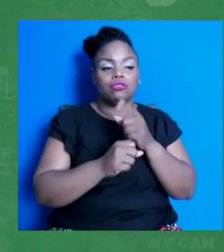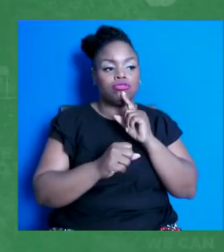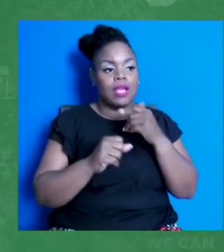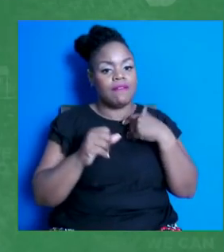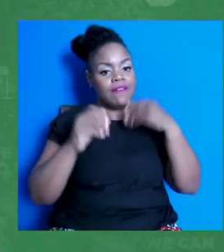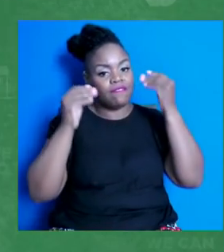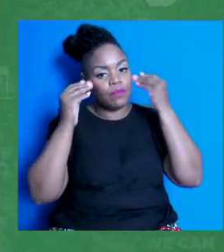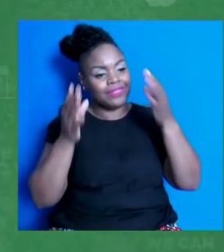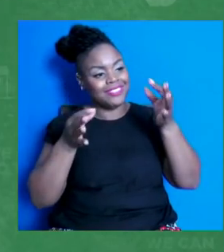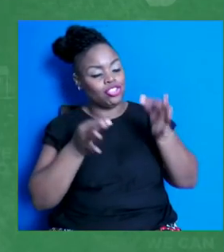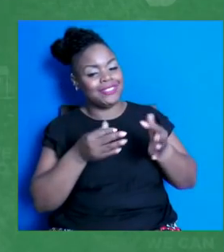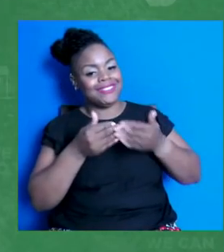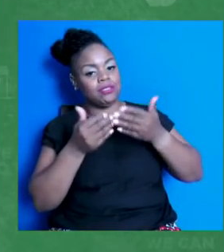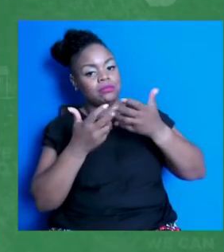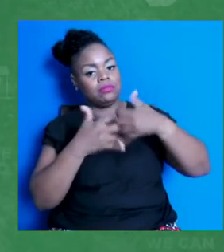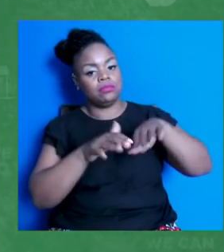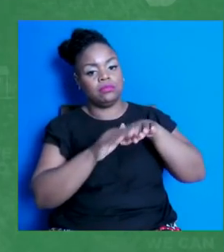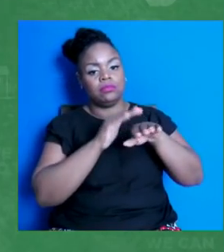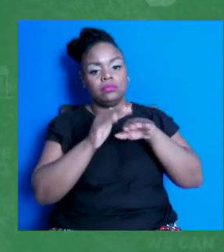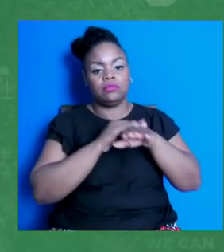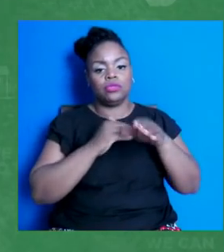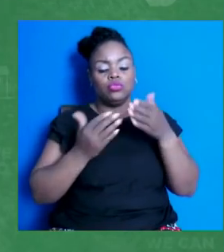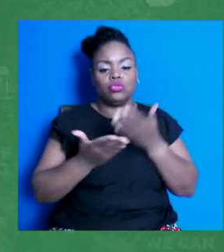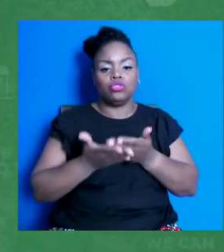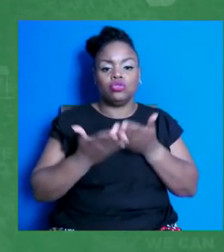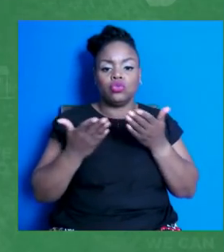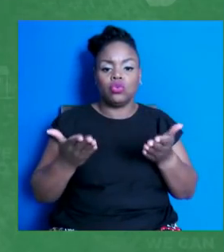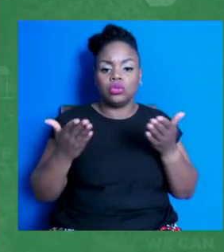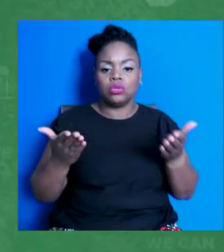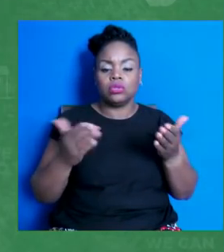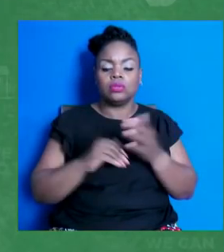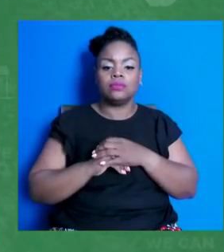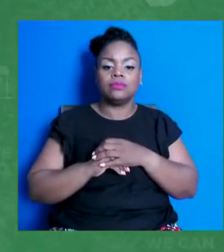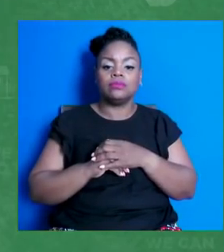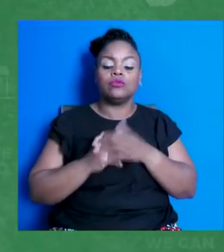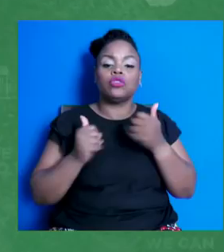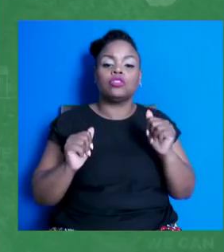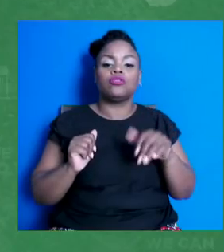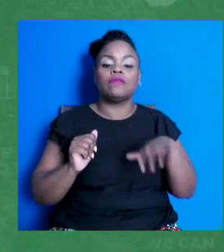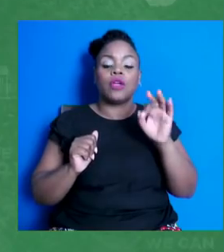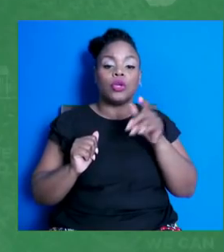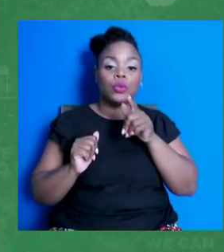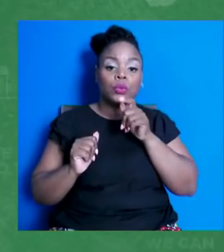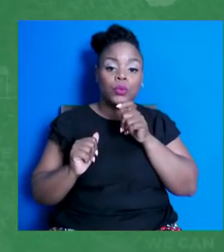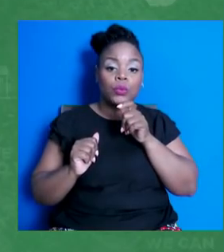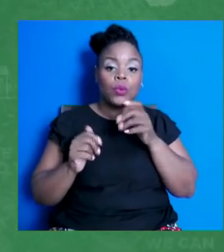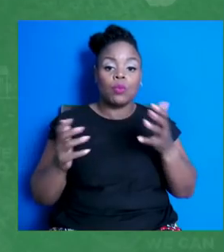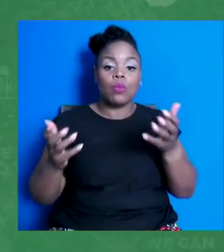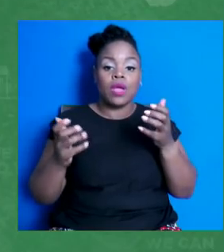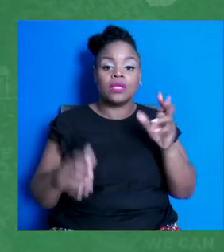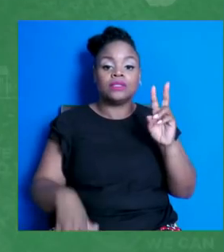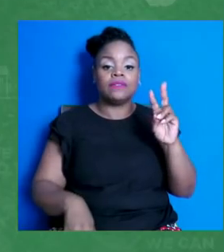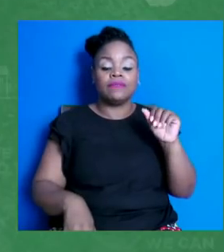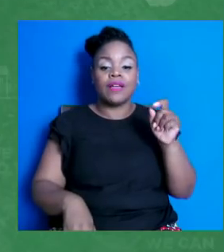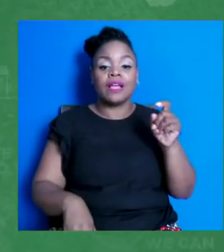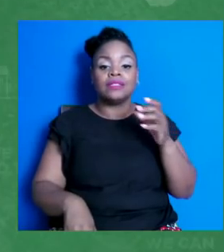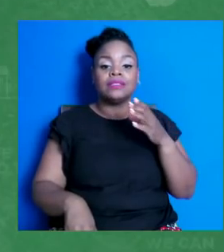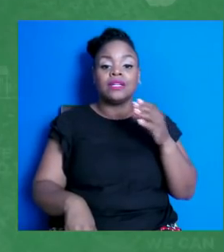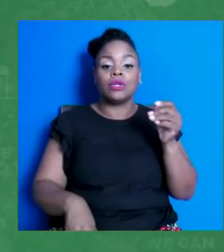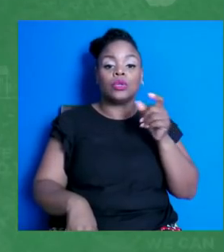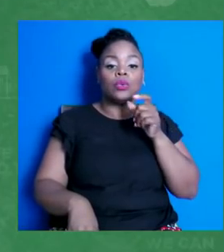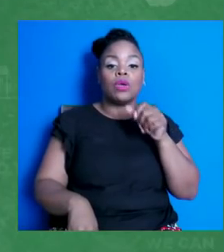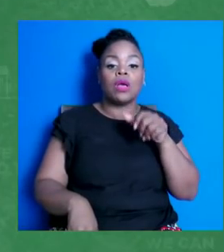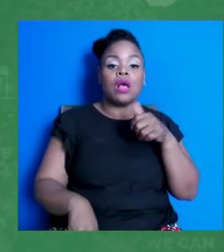resources. We reach those seeking vaccines and really educating those who aren't yet as well. And so I think